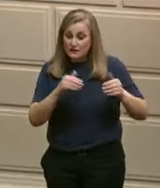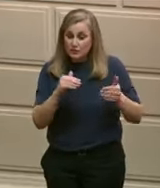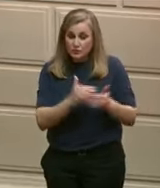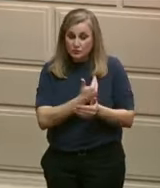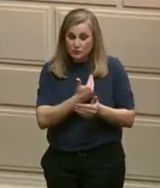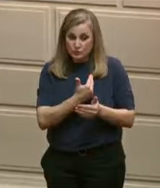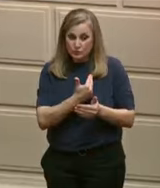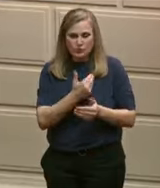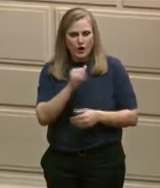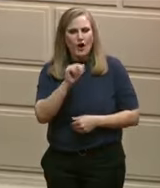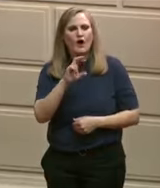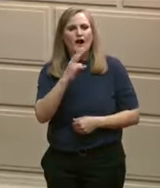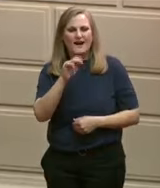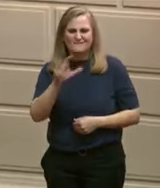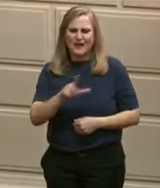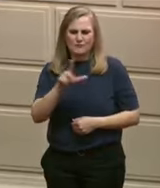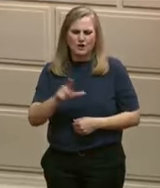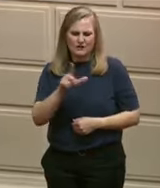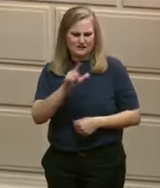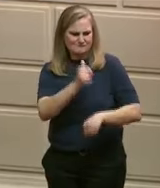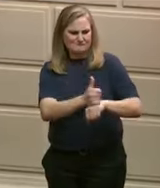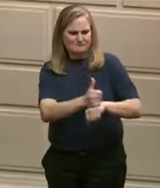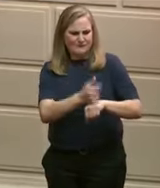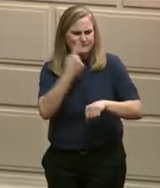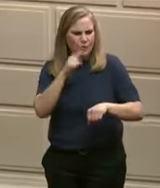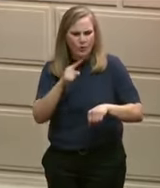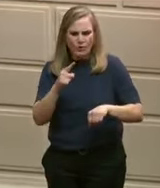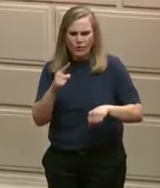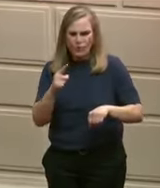our founding documents and important treasures.